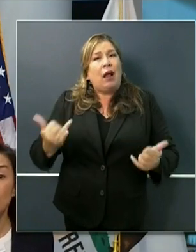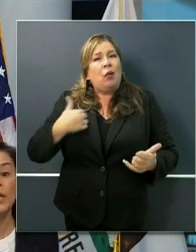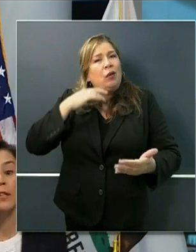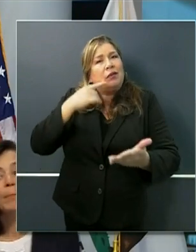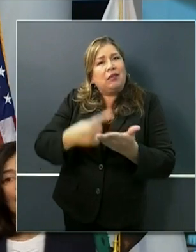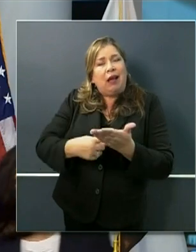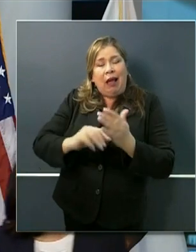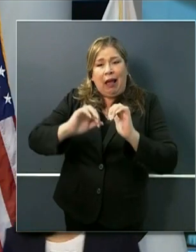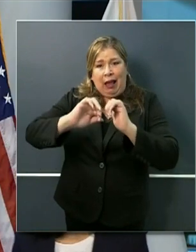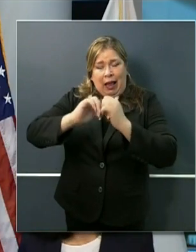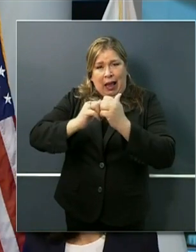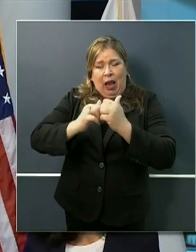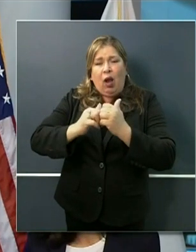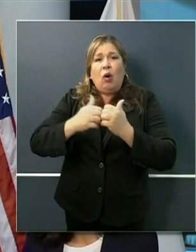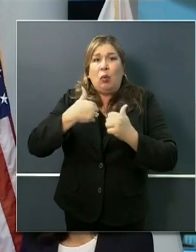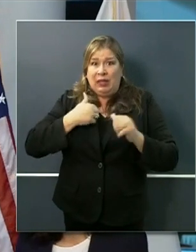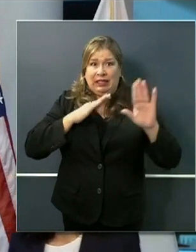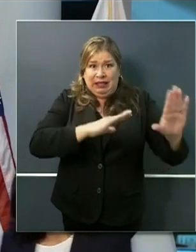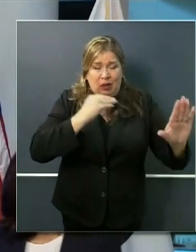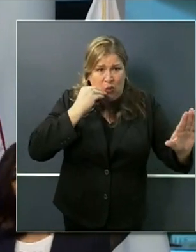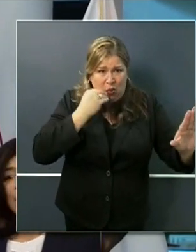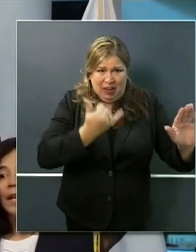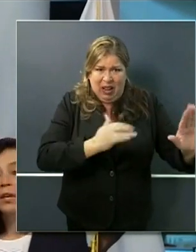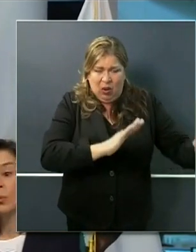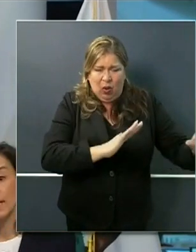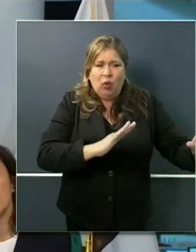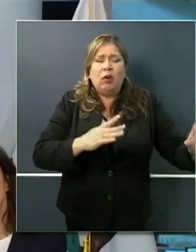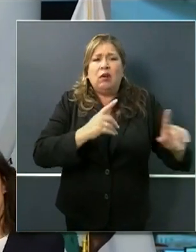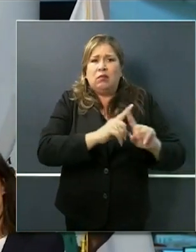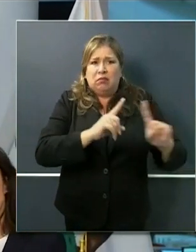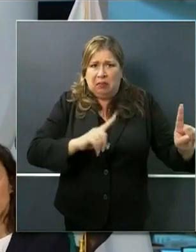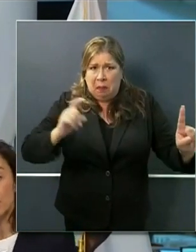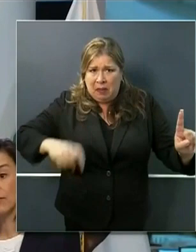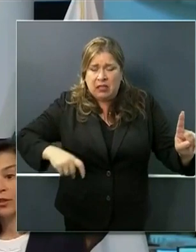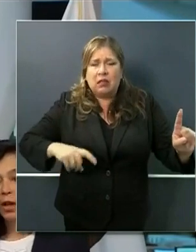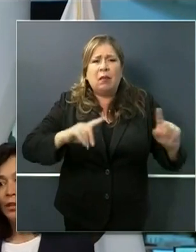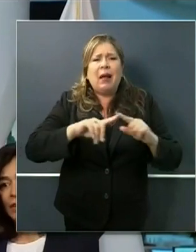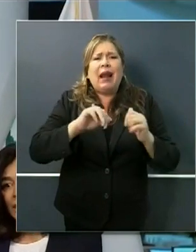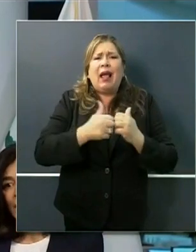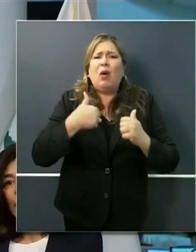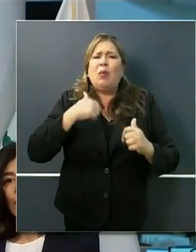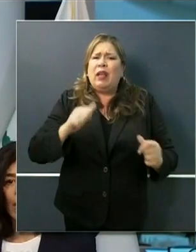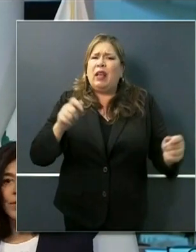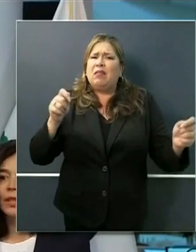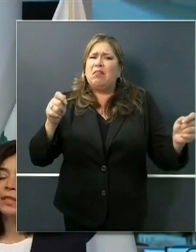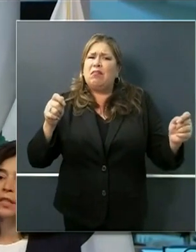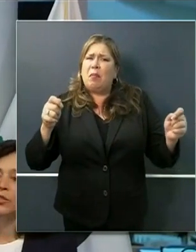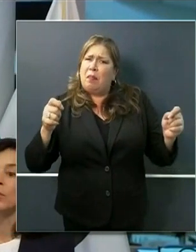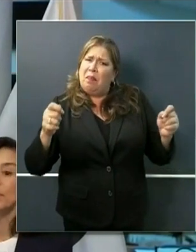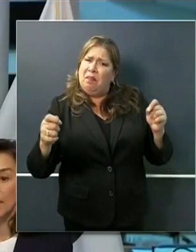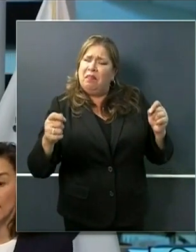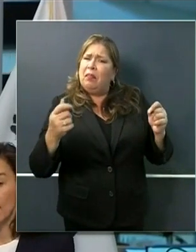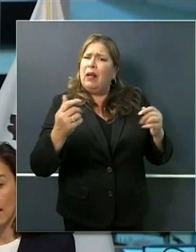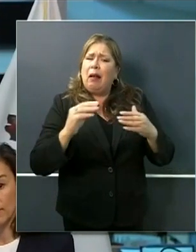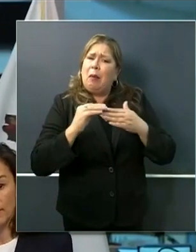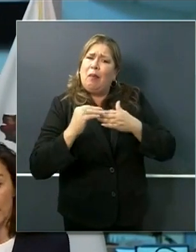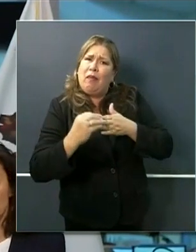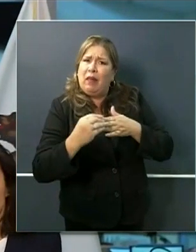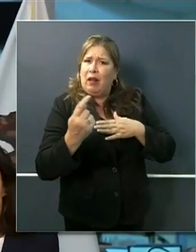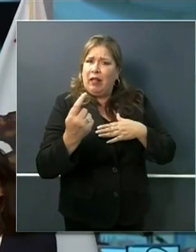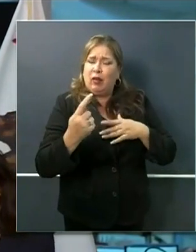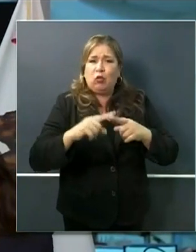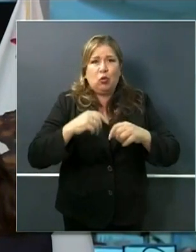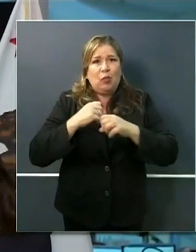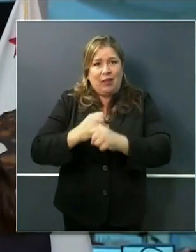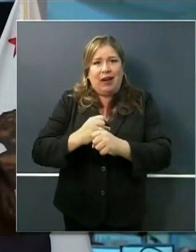how we can modify modify our existing orders in ways that makes it easier for all of us but also continues to protect the health of